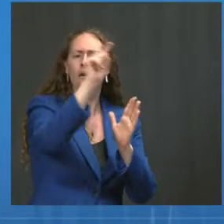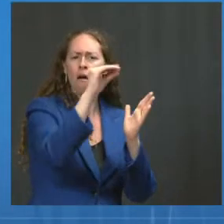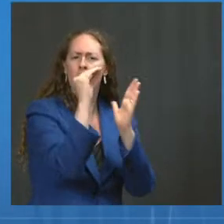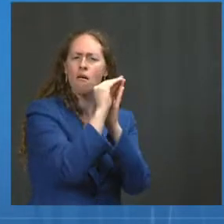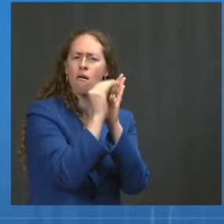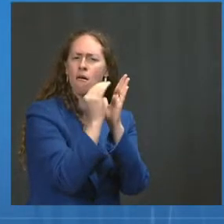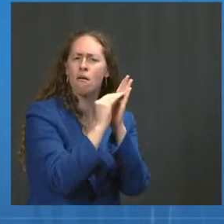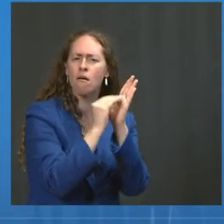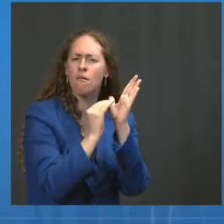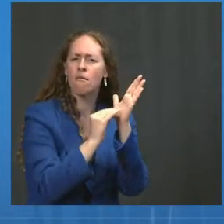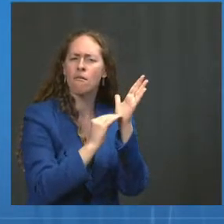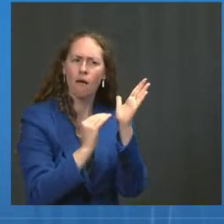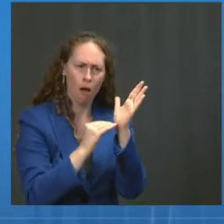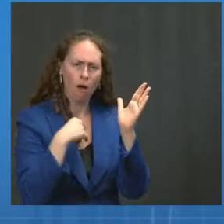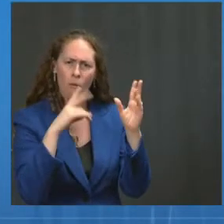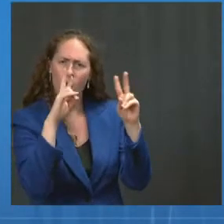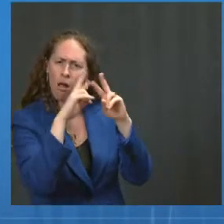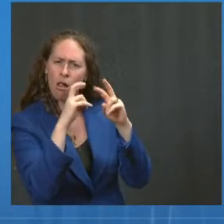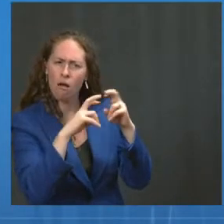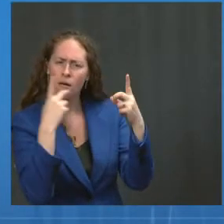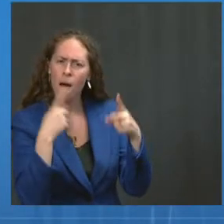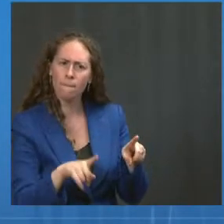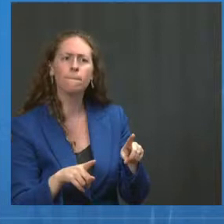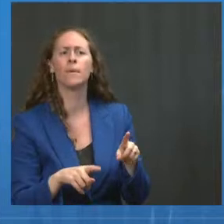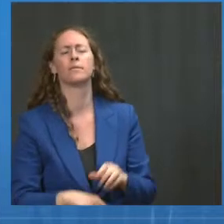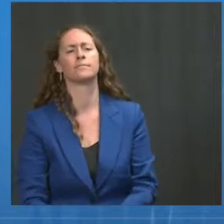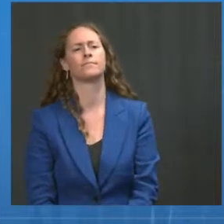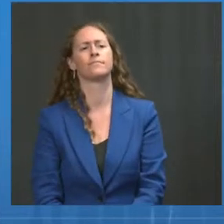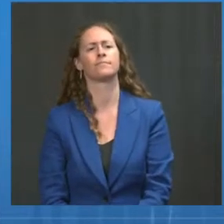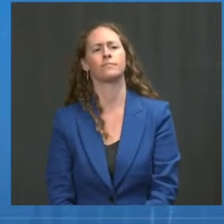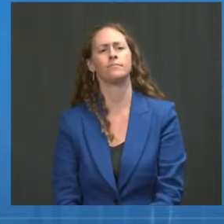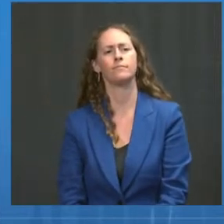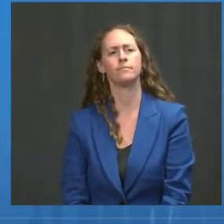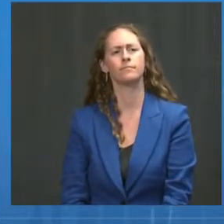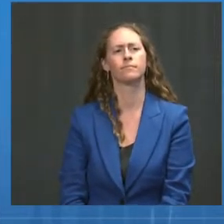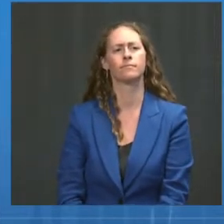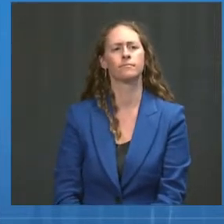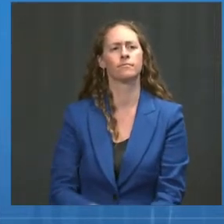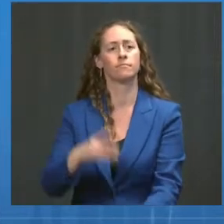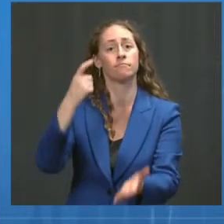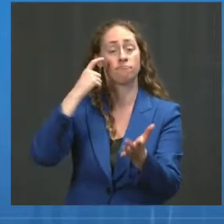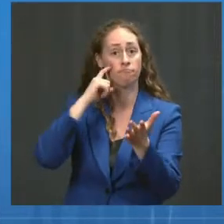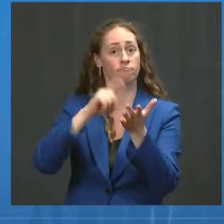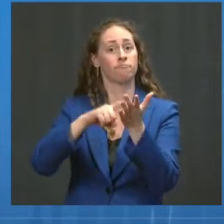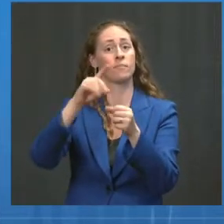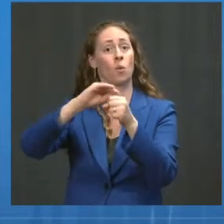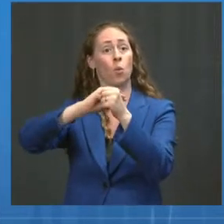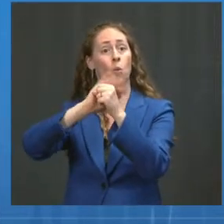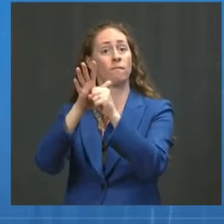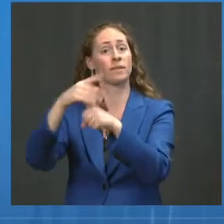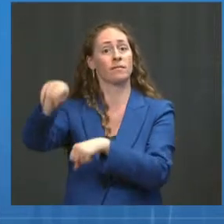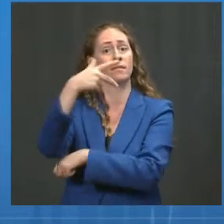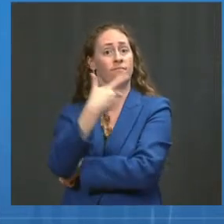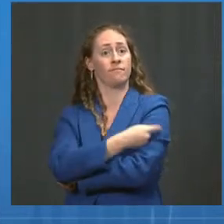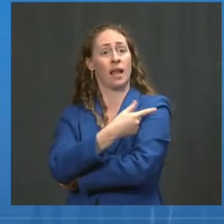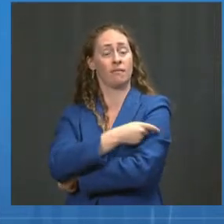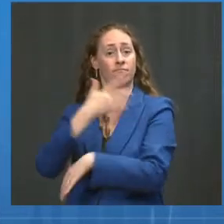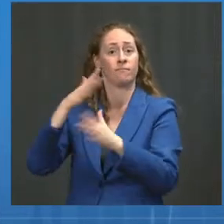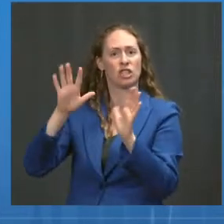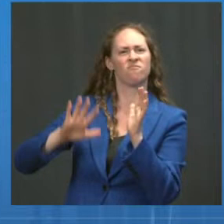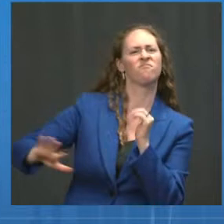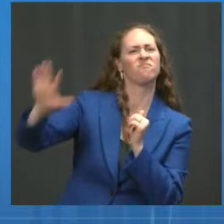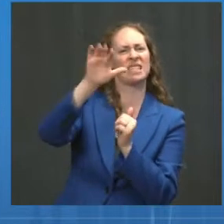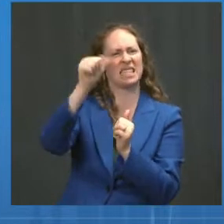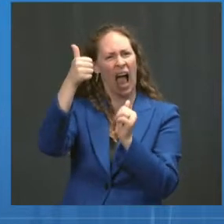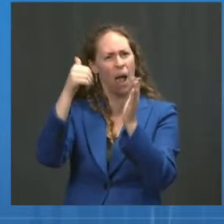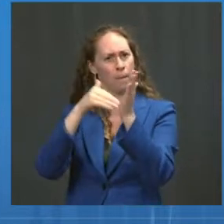infection over time for more than 10 million New Yorkers of all ages. Vaccine effectiveness in May early